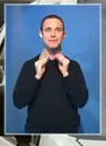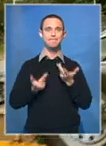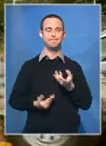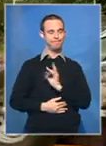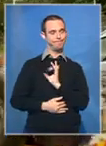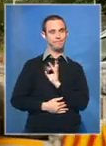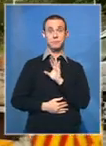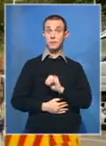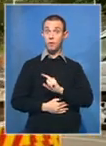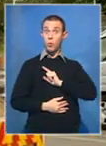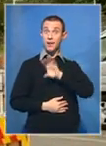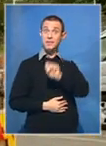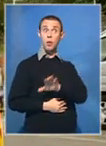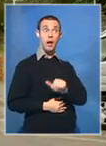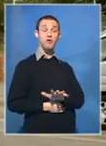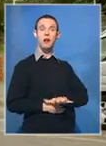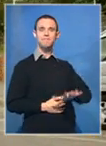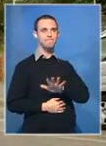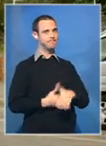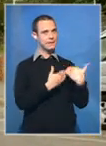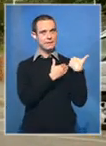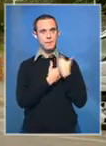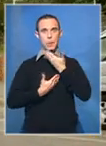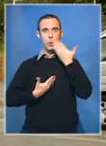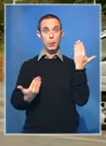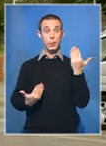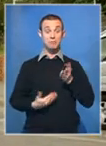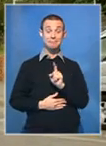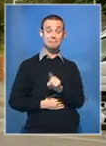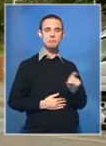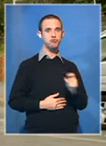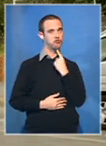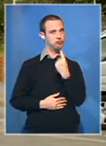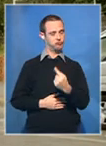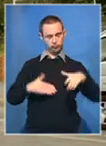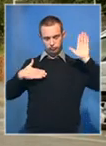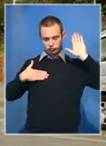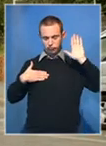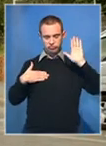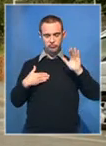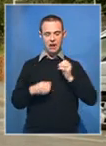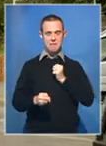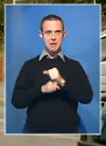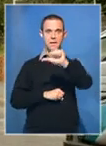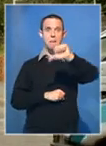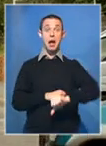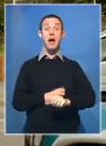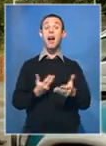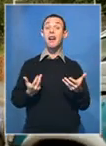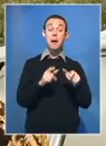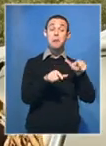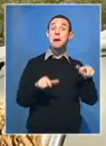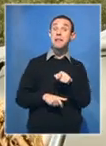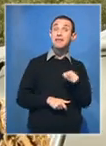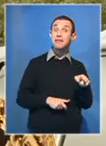in South Africa. Some have vowed never to return, for others though, South Africa remains their home.